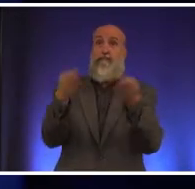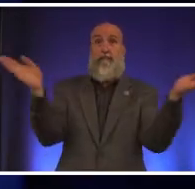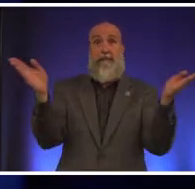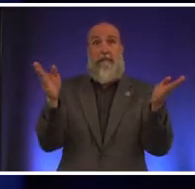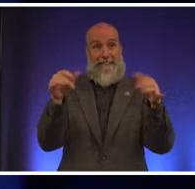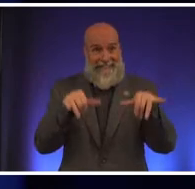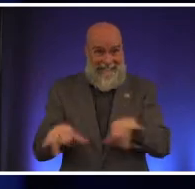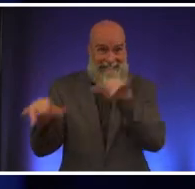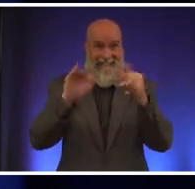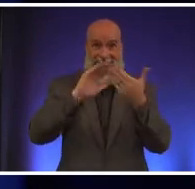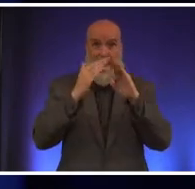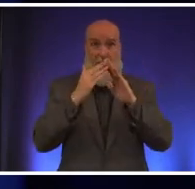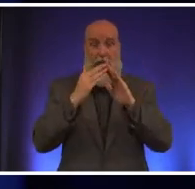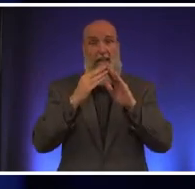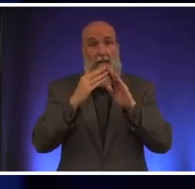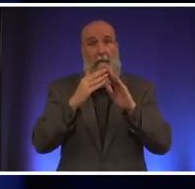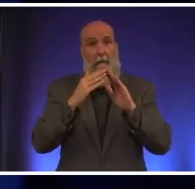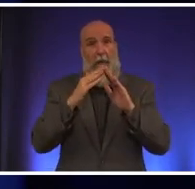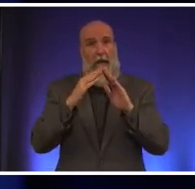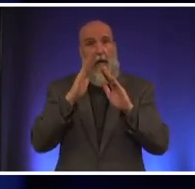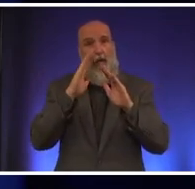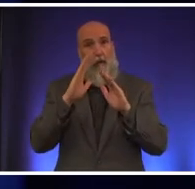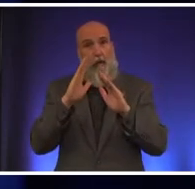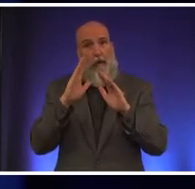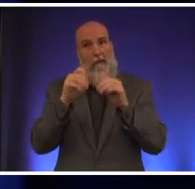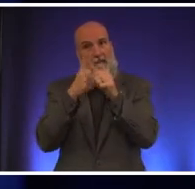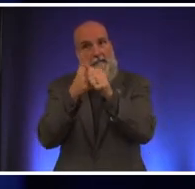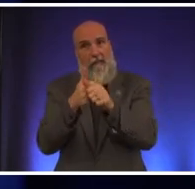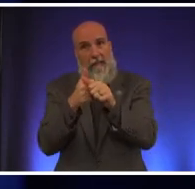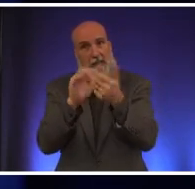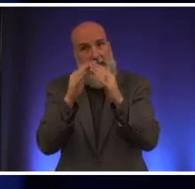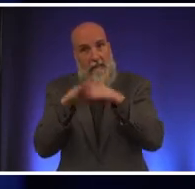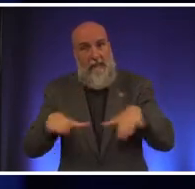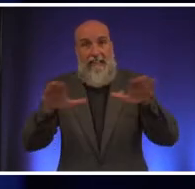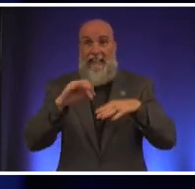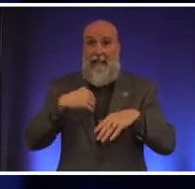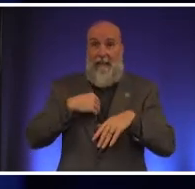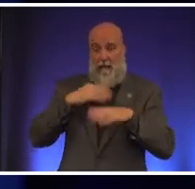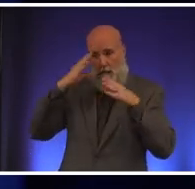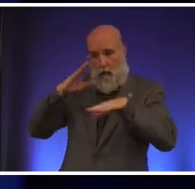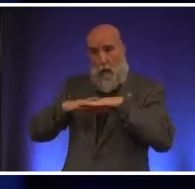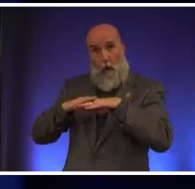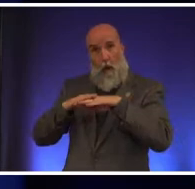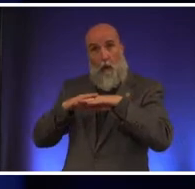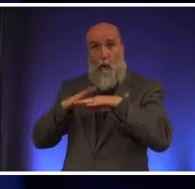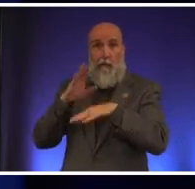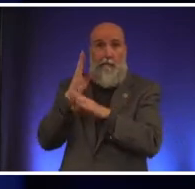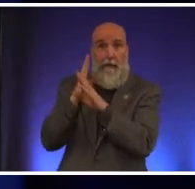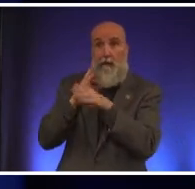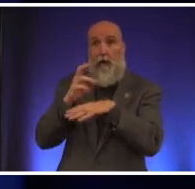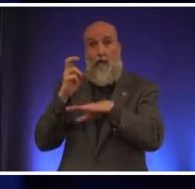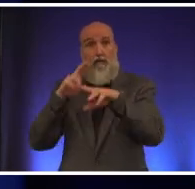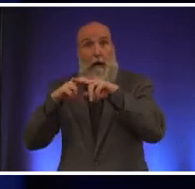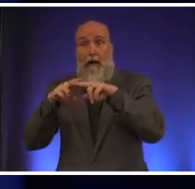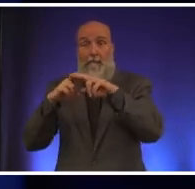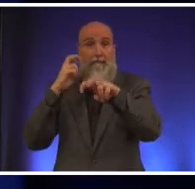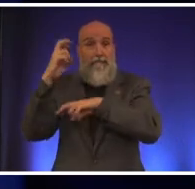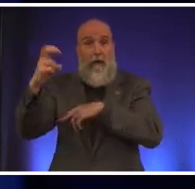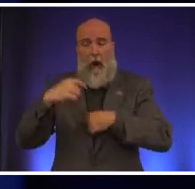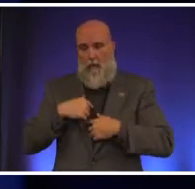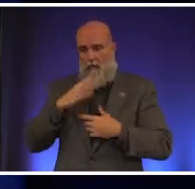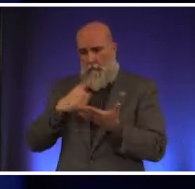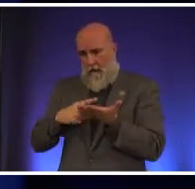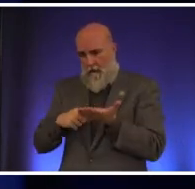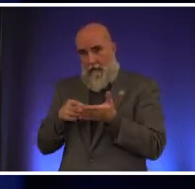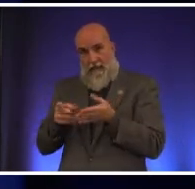citywide it applies citywide if we're working on transit corridors for example and we say here's what we're going to do and we can